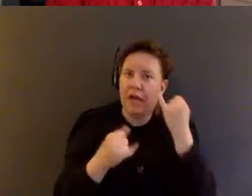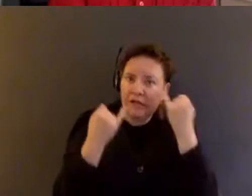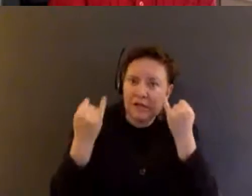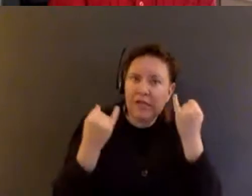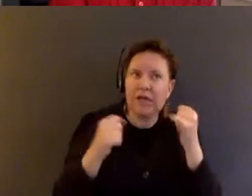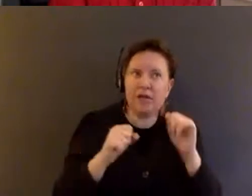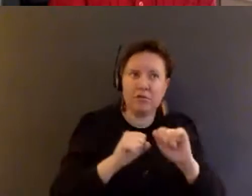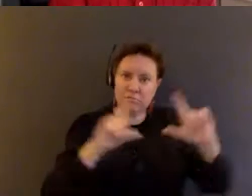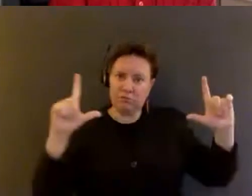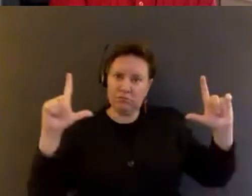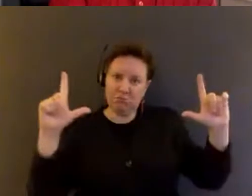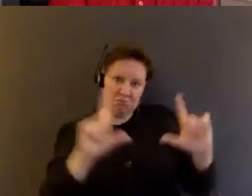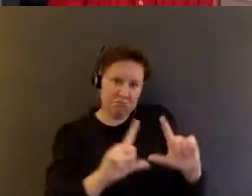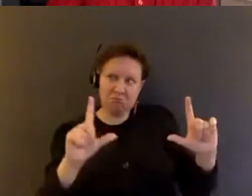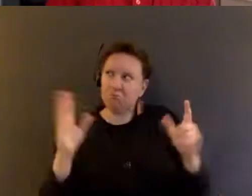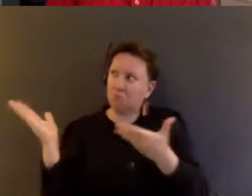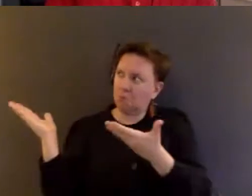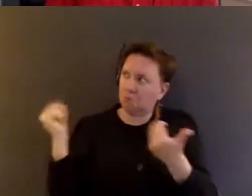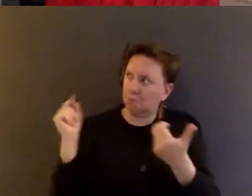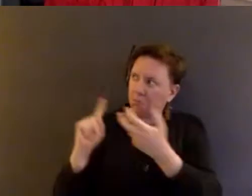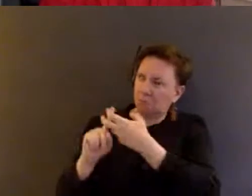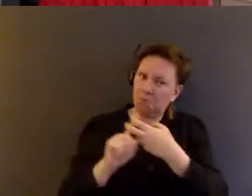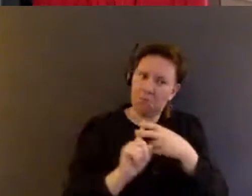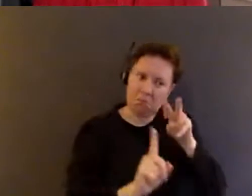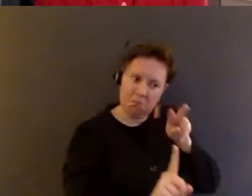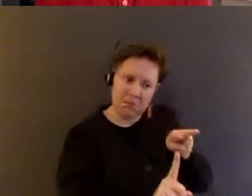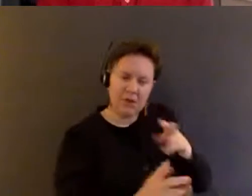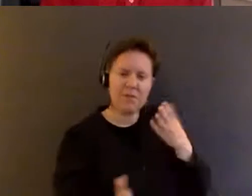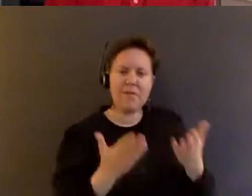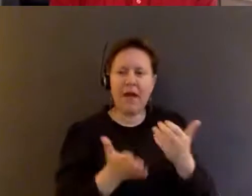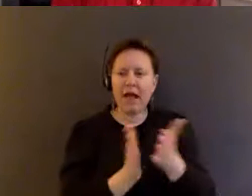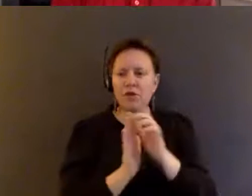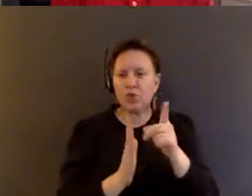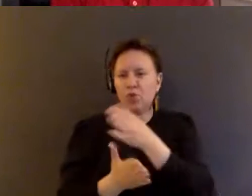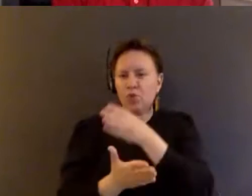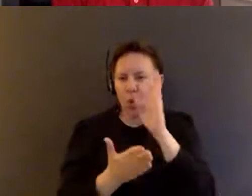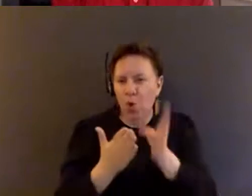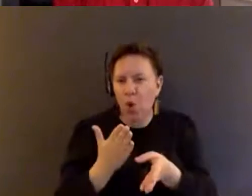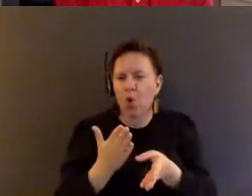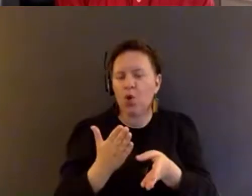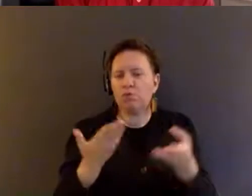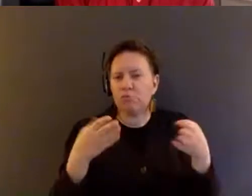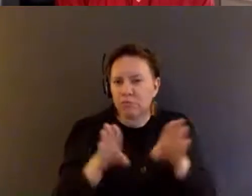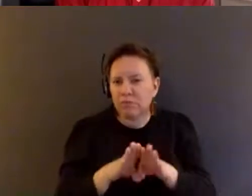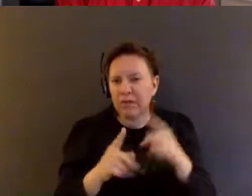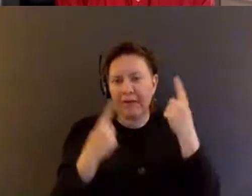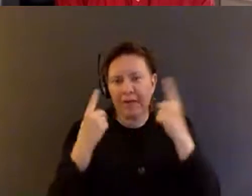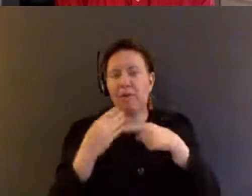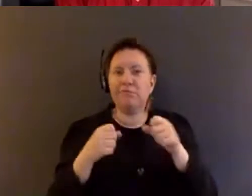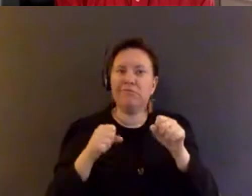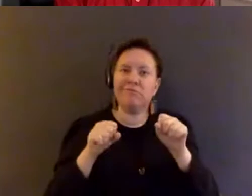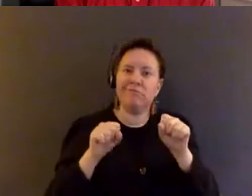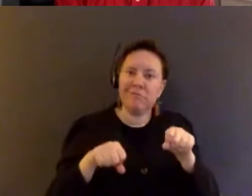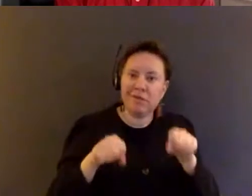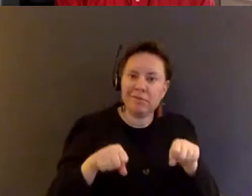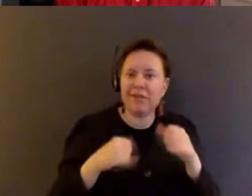So I might ask you to close sort of thinking about, um, you know, impossibility now, Dean's on